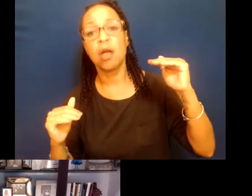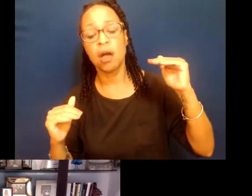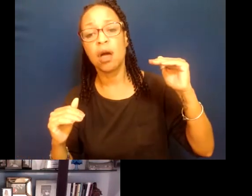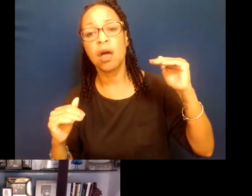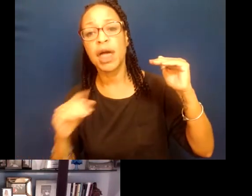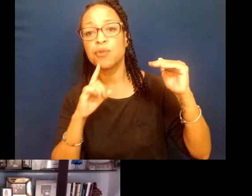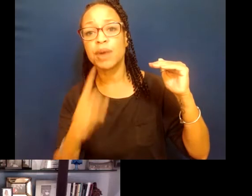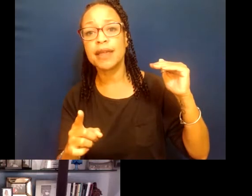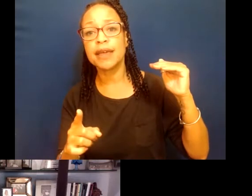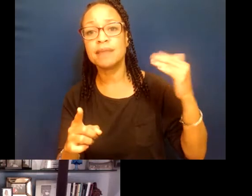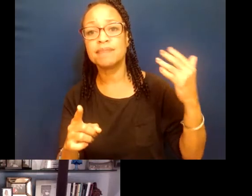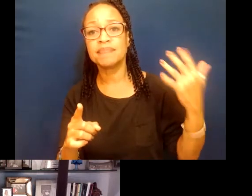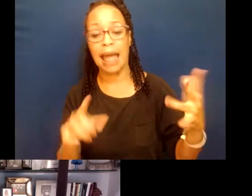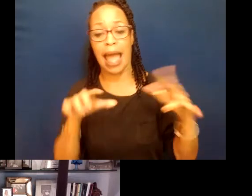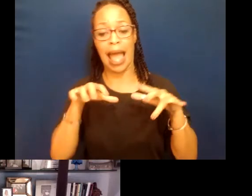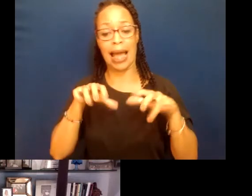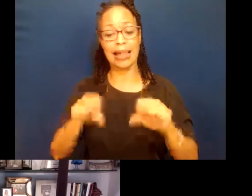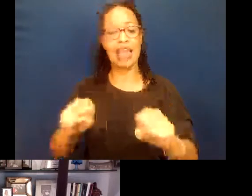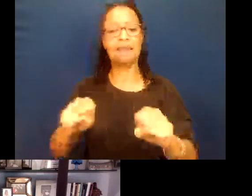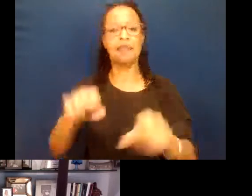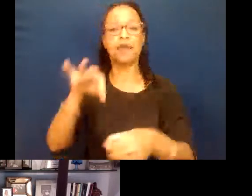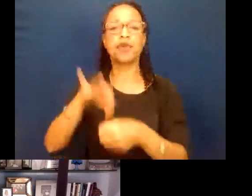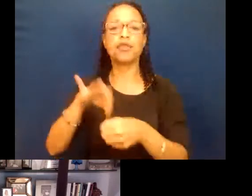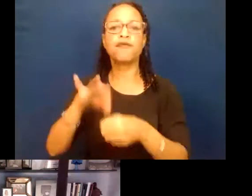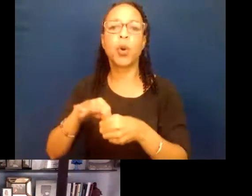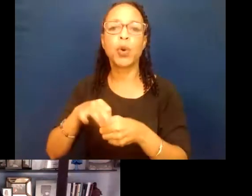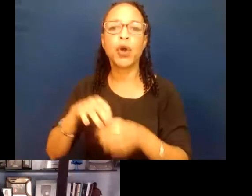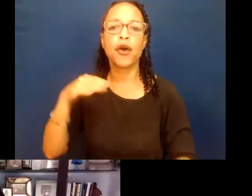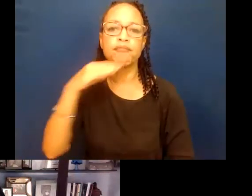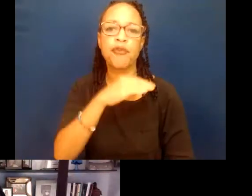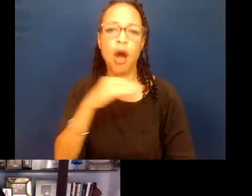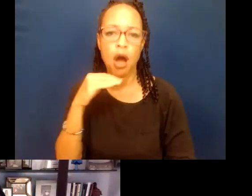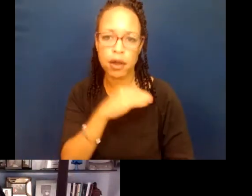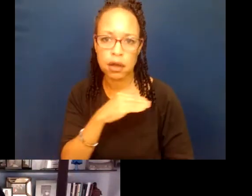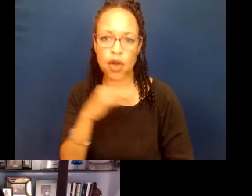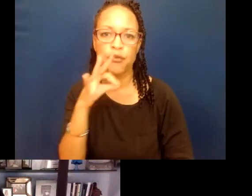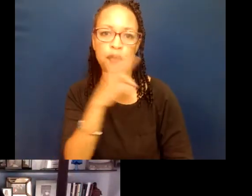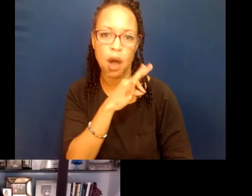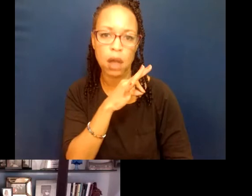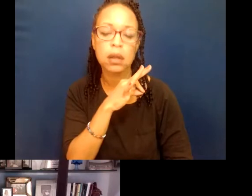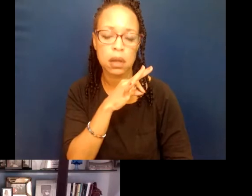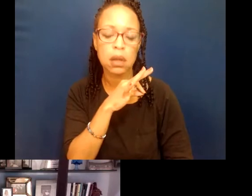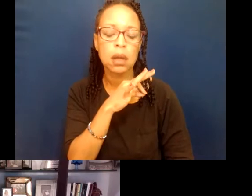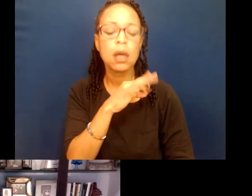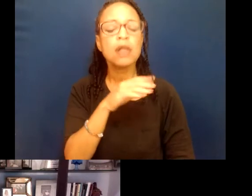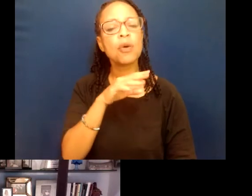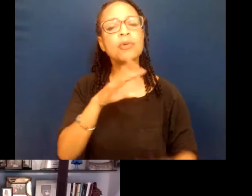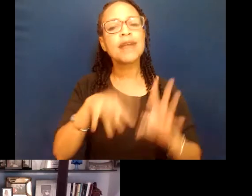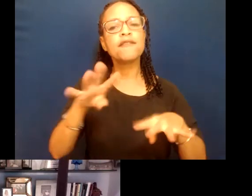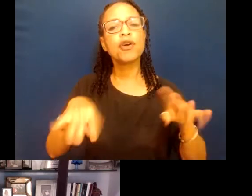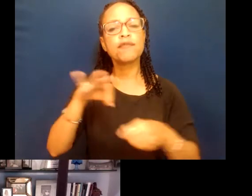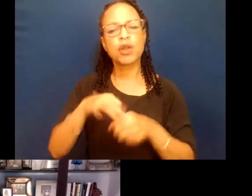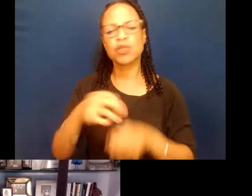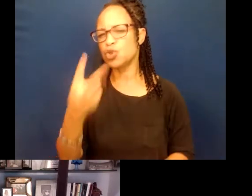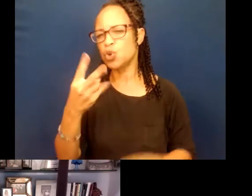unfounded claim that there's voter fraud. Now, when we think about diverse voters, I think what's really important is that there's two ways to understand